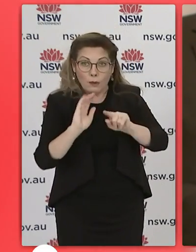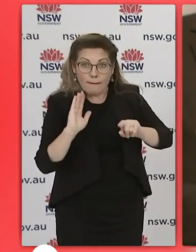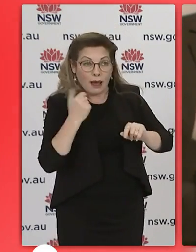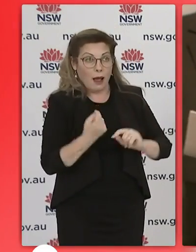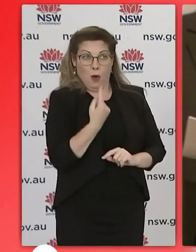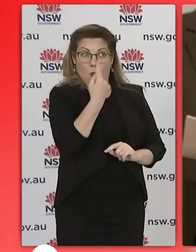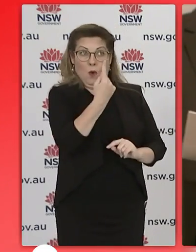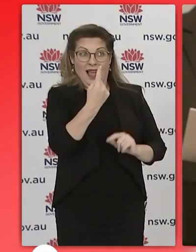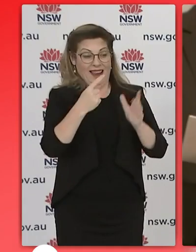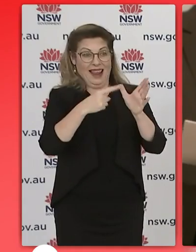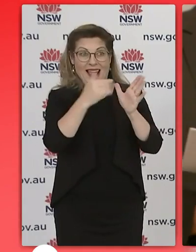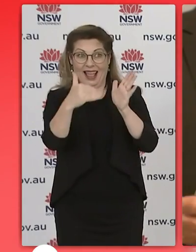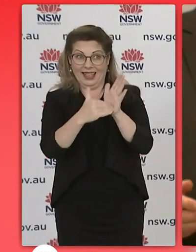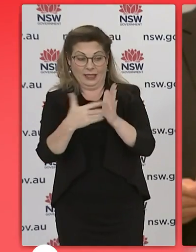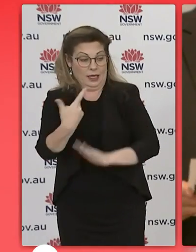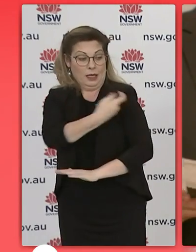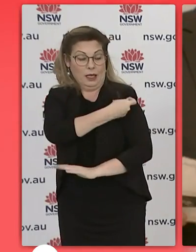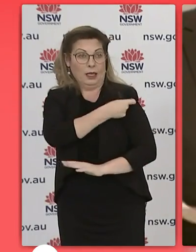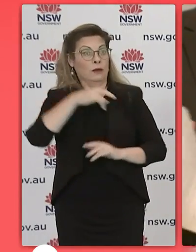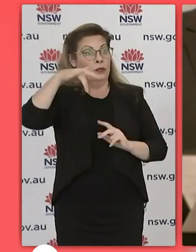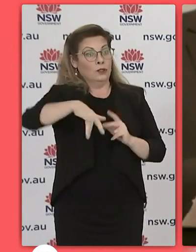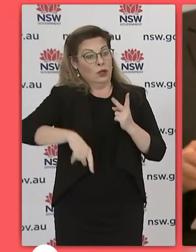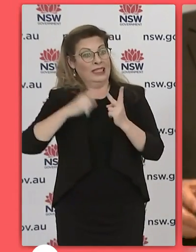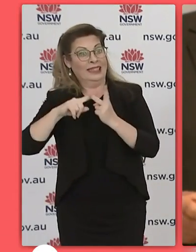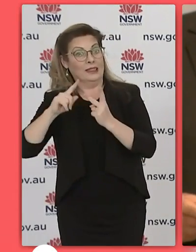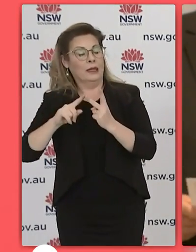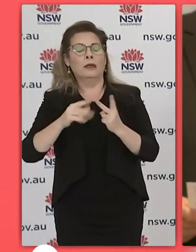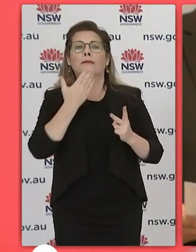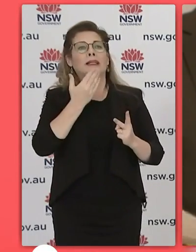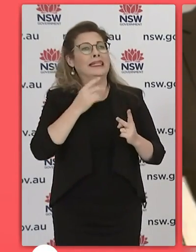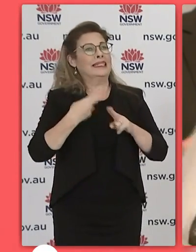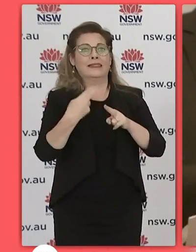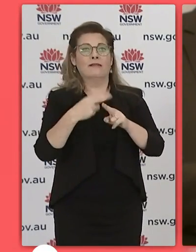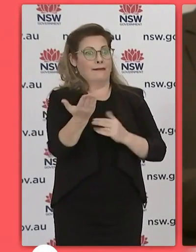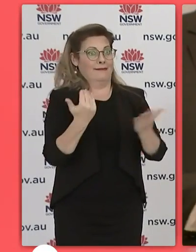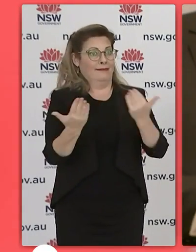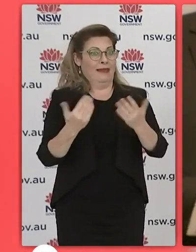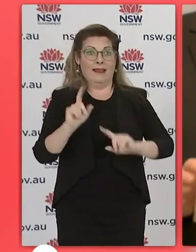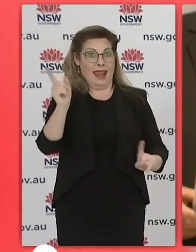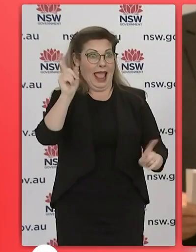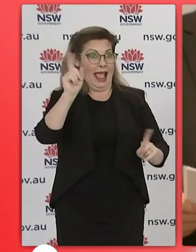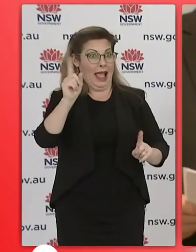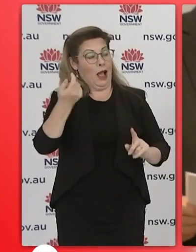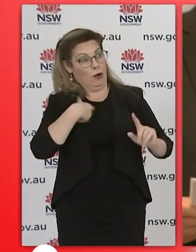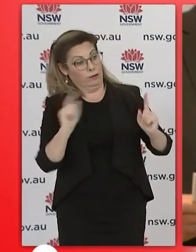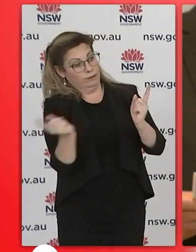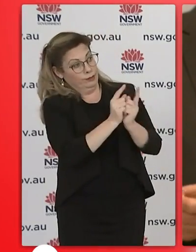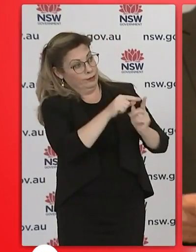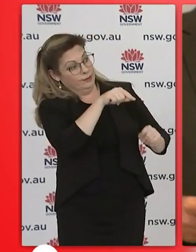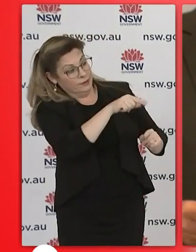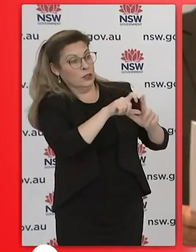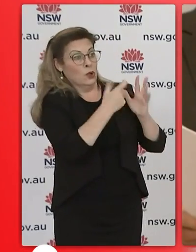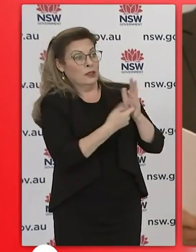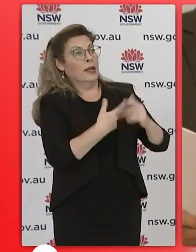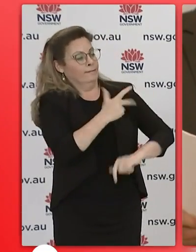second dose so bring that second dose forward to get that complete protection in terms of deaths sadly we've had a